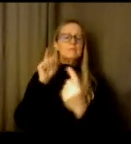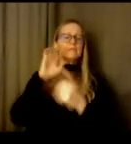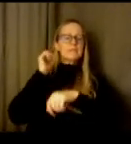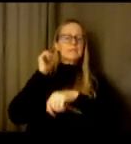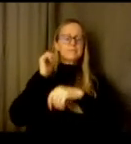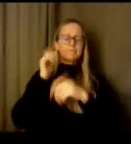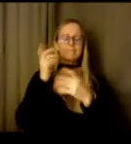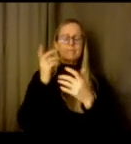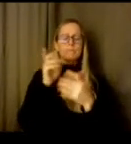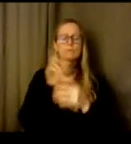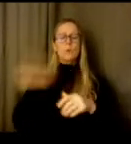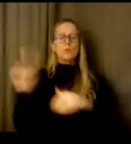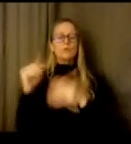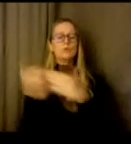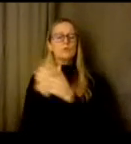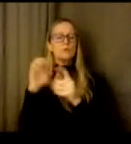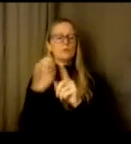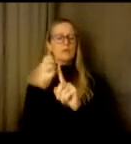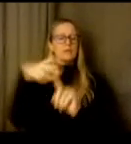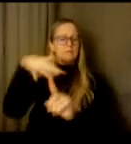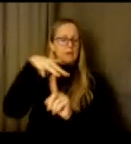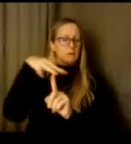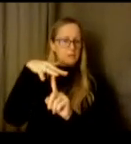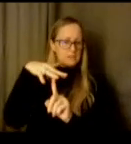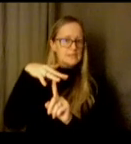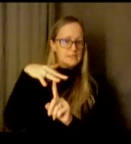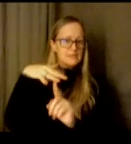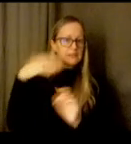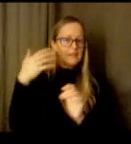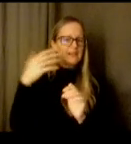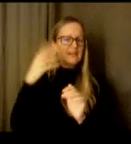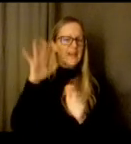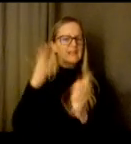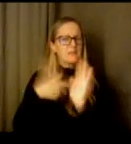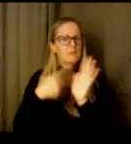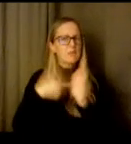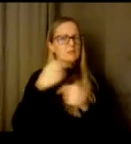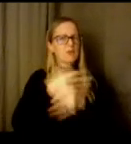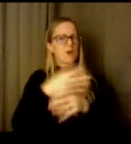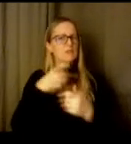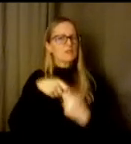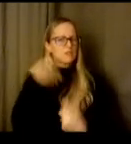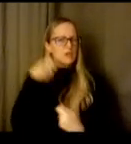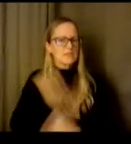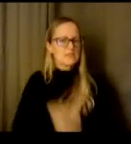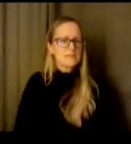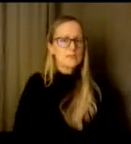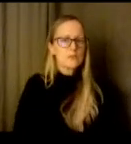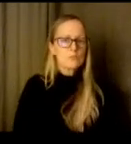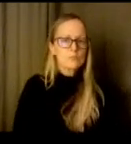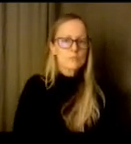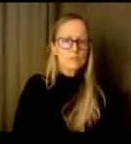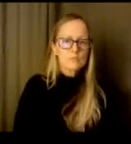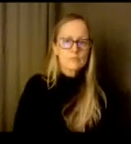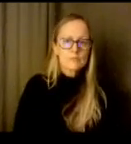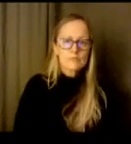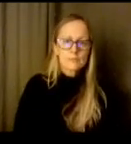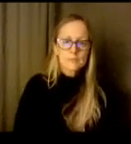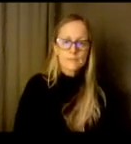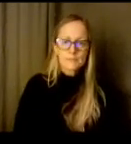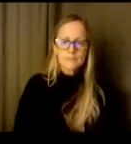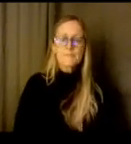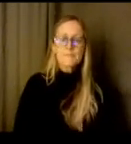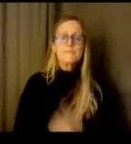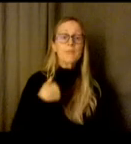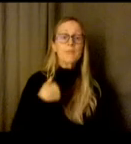that's great um i think too about i i talk to families about you know